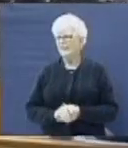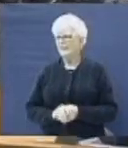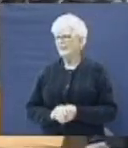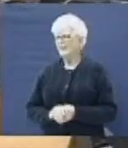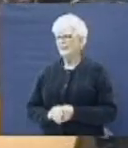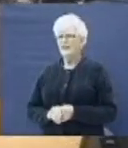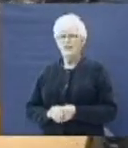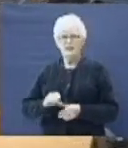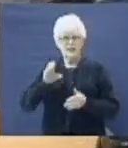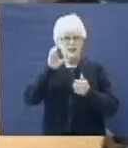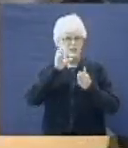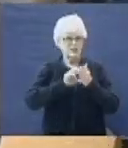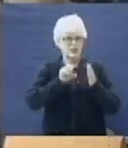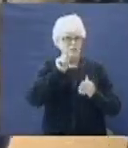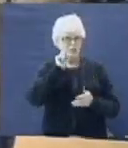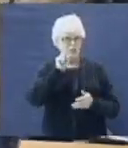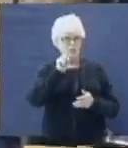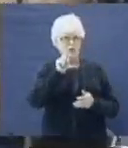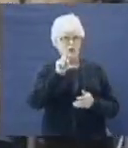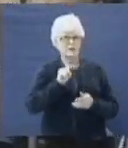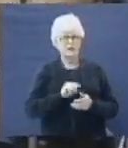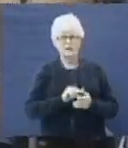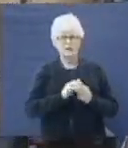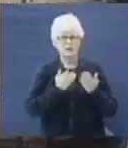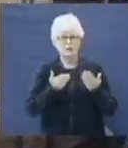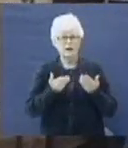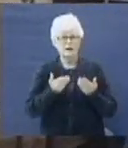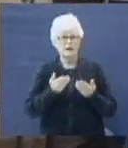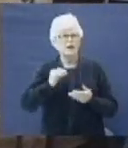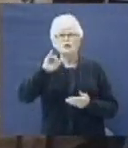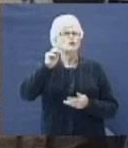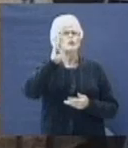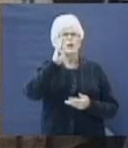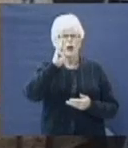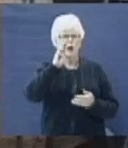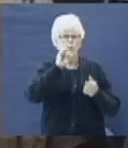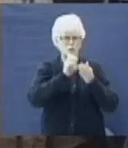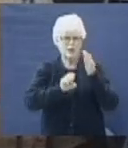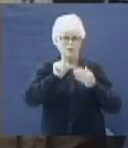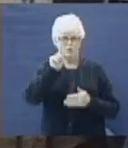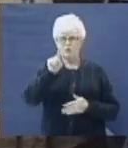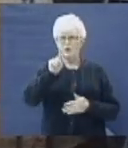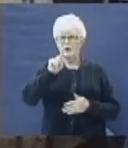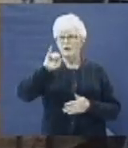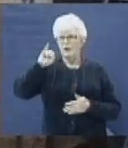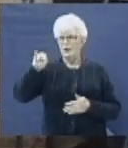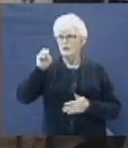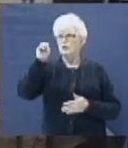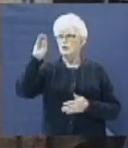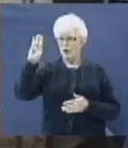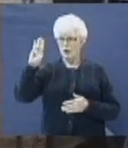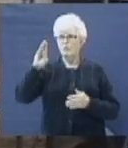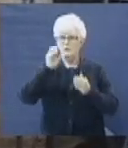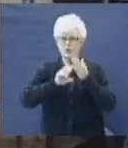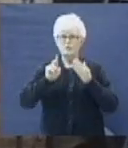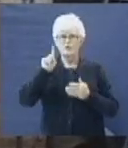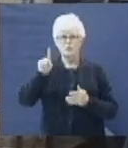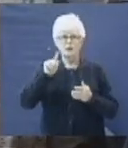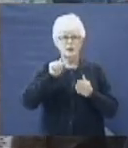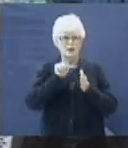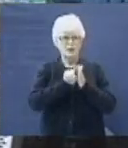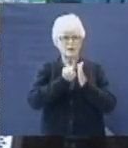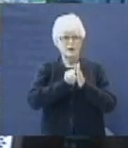Job chapter number 1, if you have a Bible this morning, Job chapter number 1. In just a moment, I'll begin reading